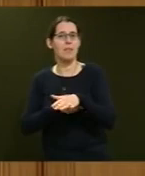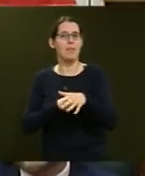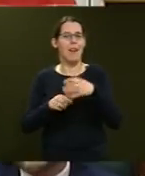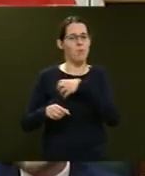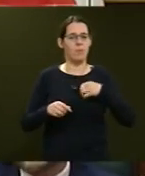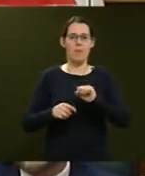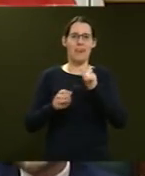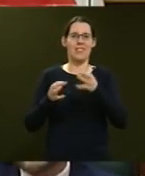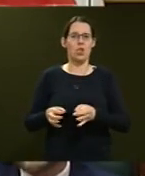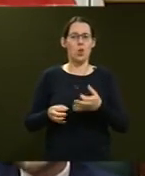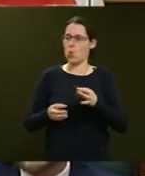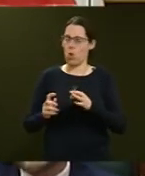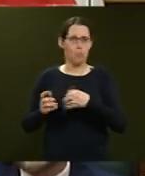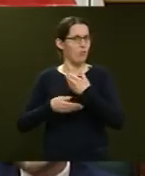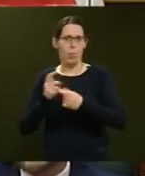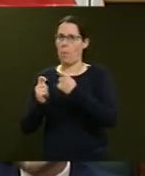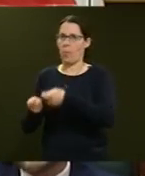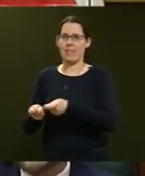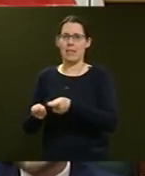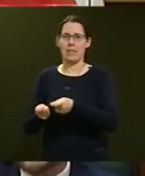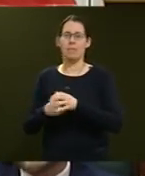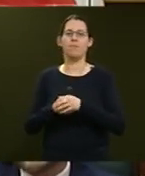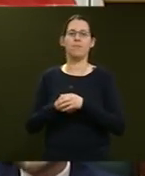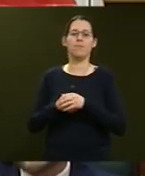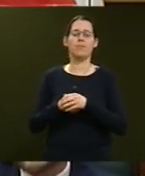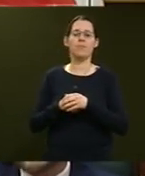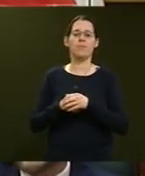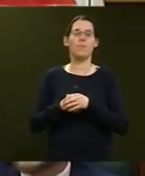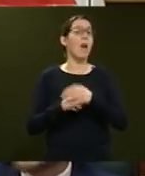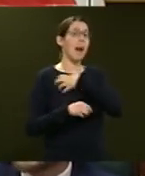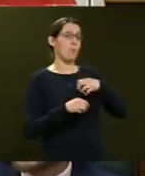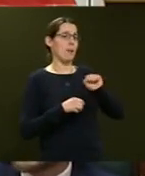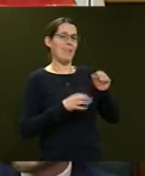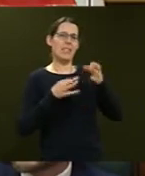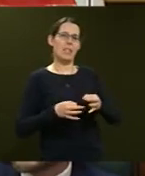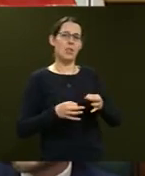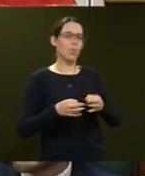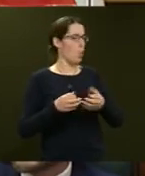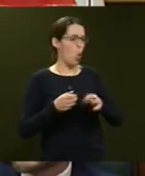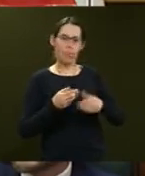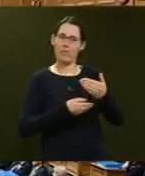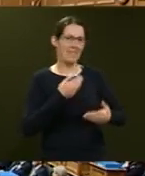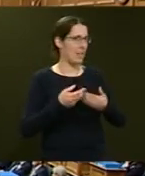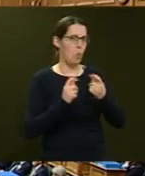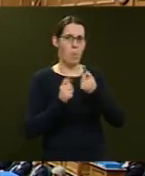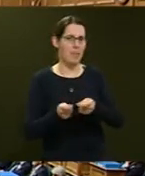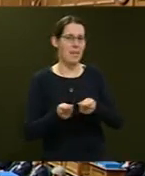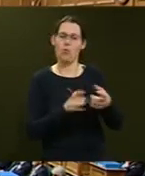Mr Speaker, the Government's decision not to proceed with the appointment does not relate to those emails.